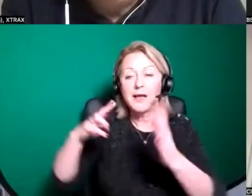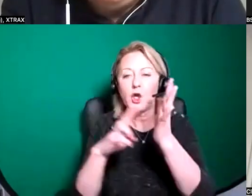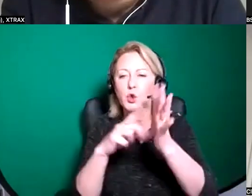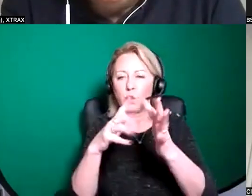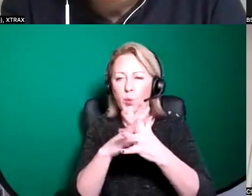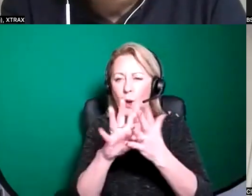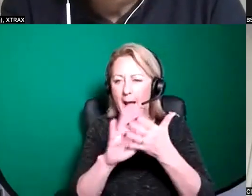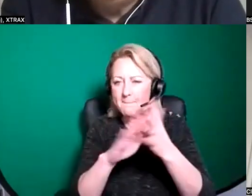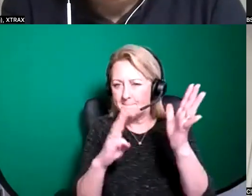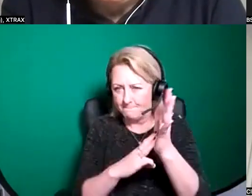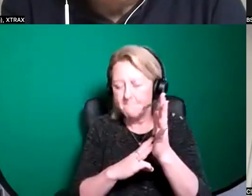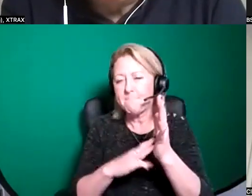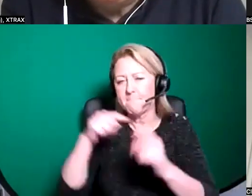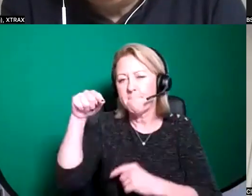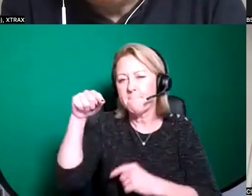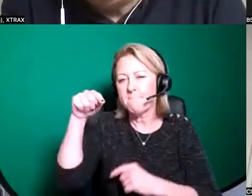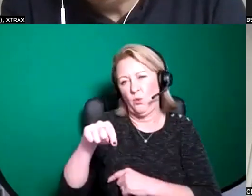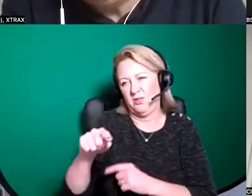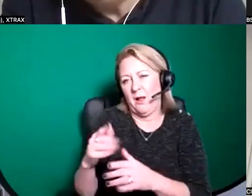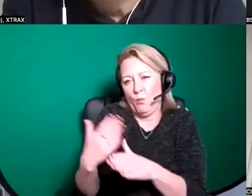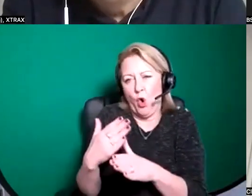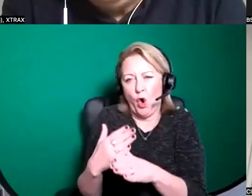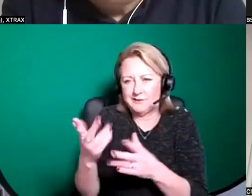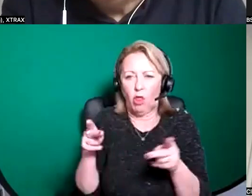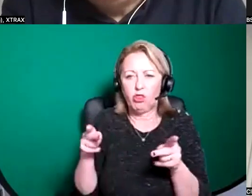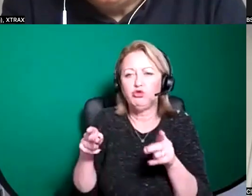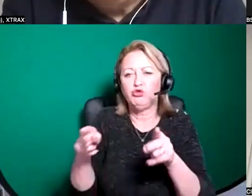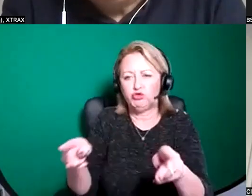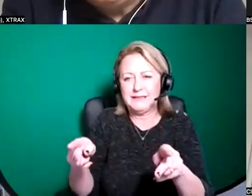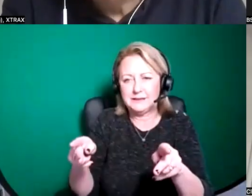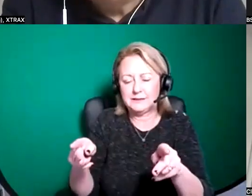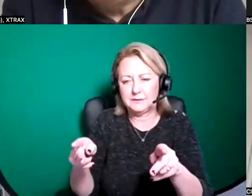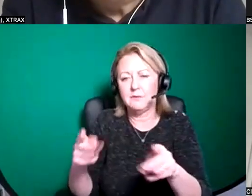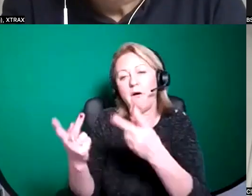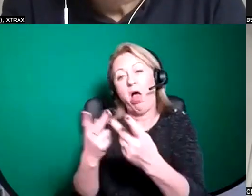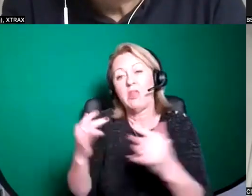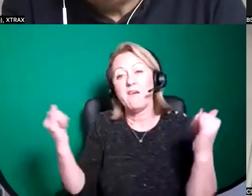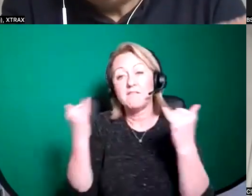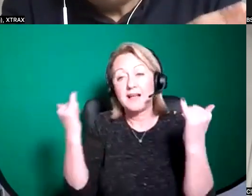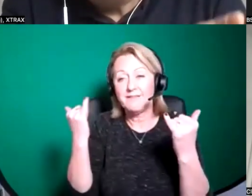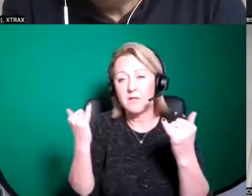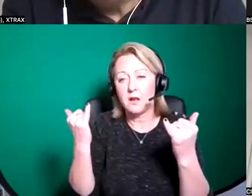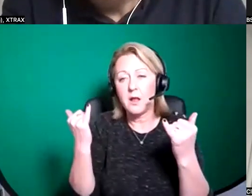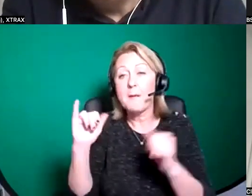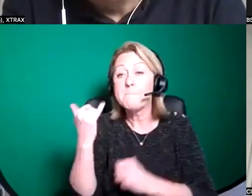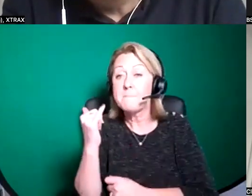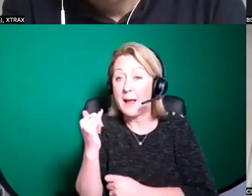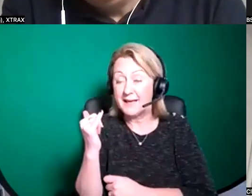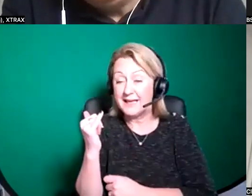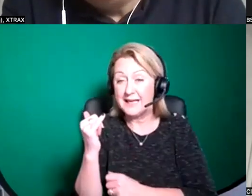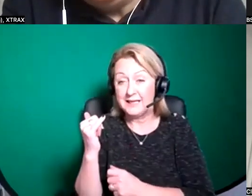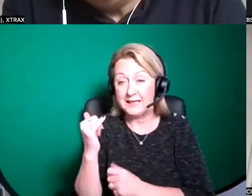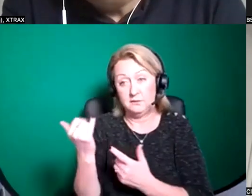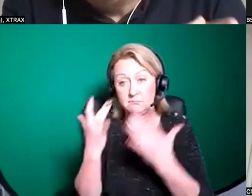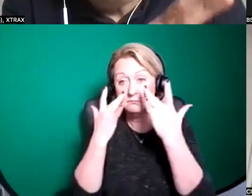that's very much kind of presenting work kind of on the street and some of our other festival partners might be presenting work